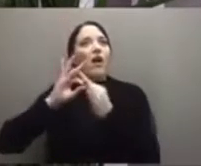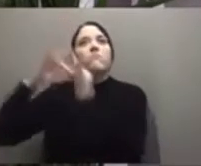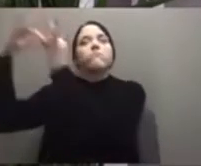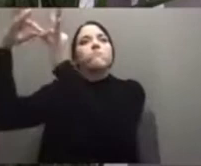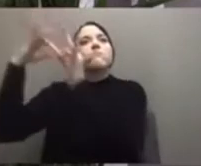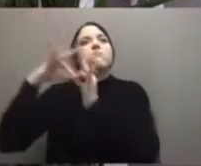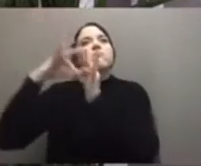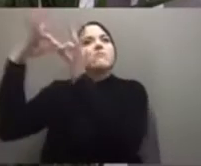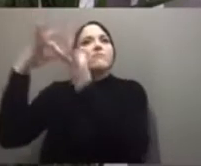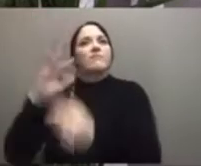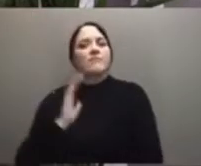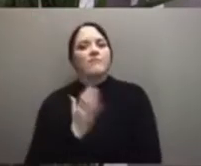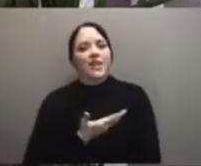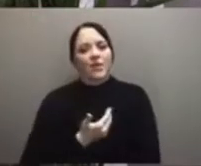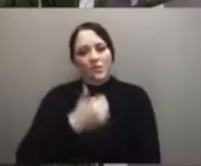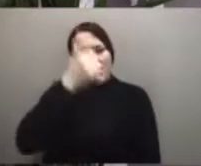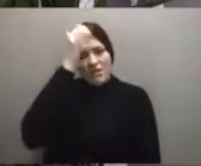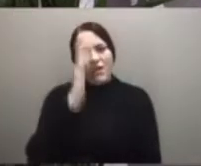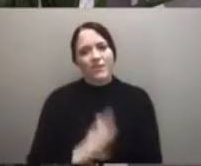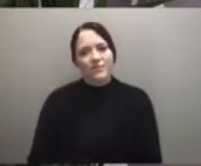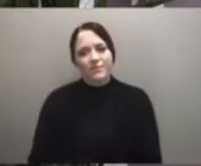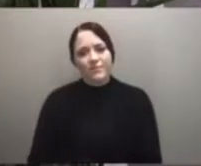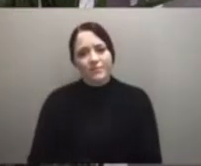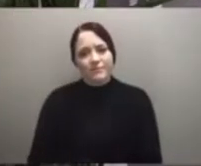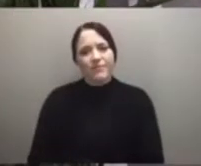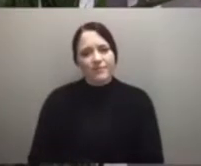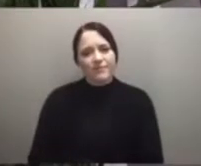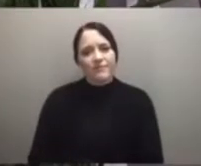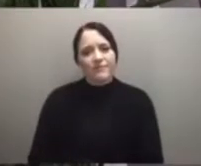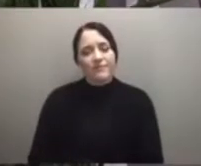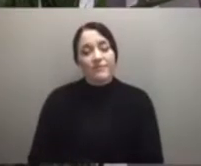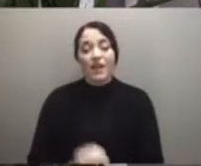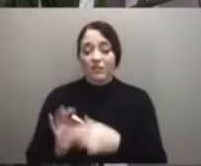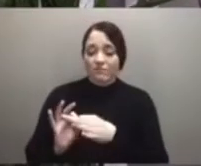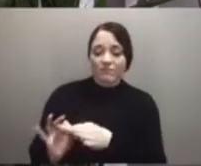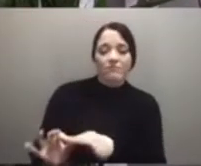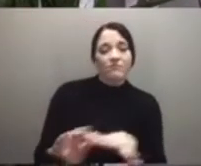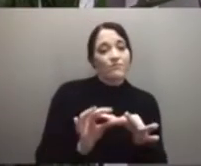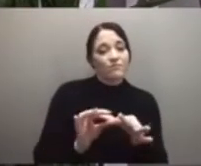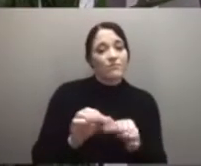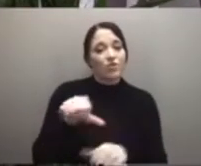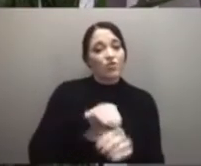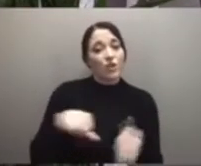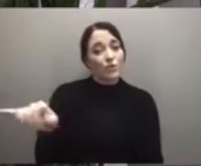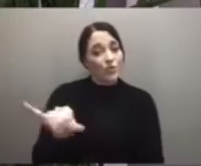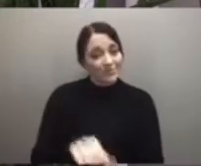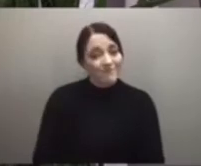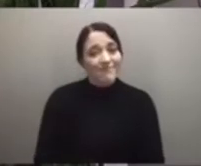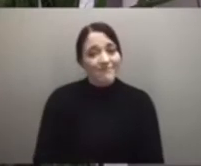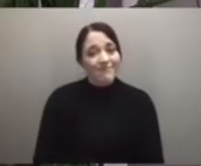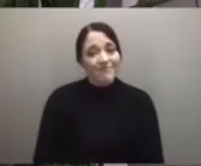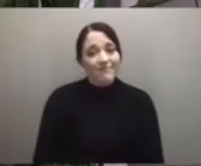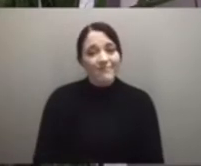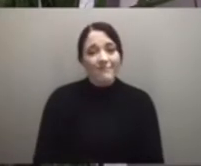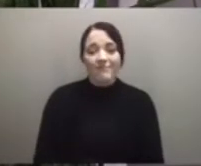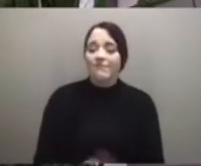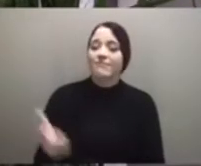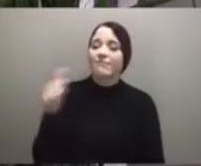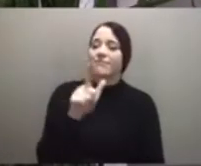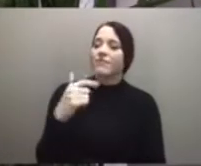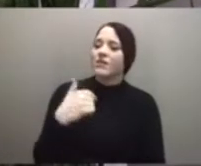and with each other. We will find in the future, as we do today,